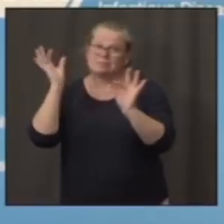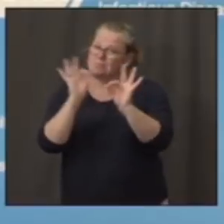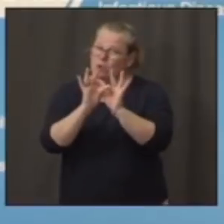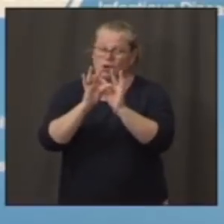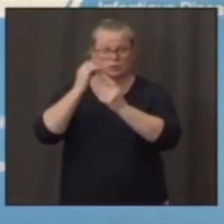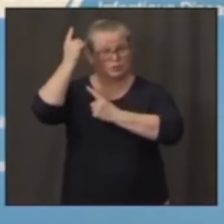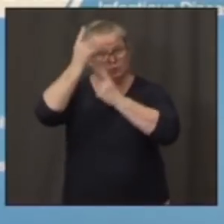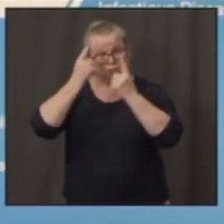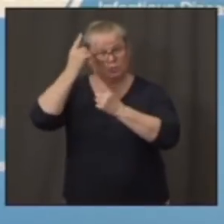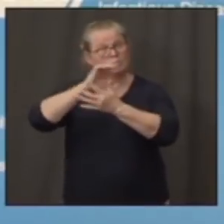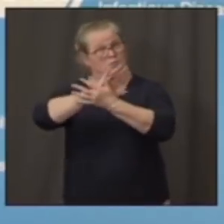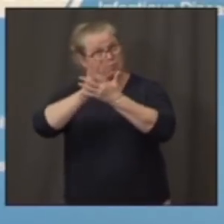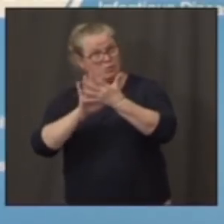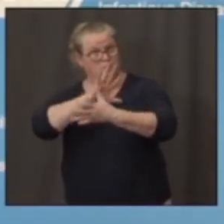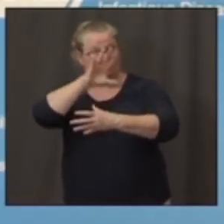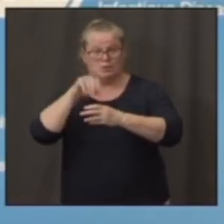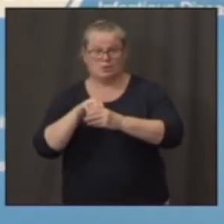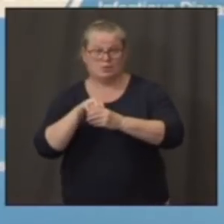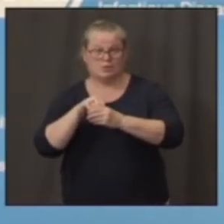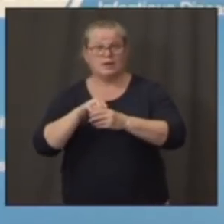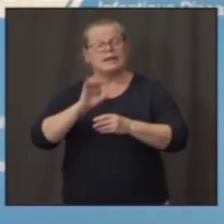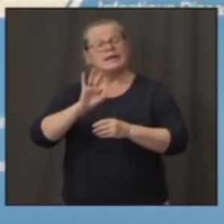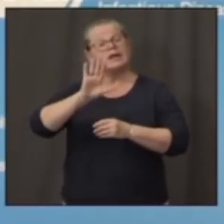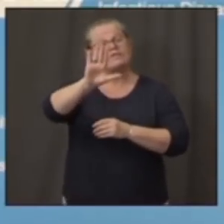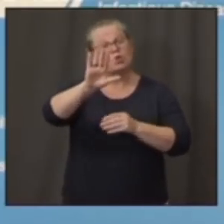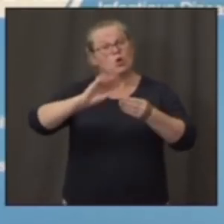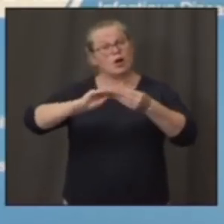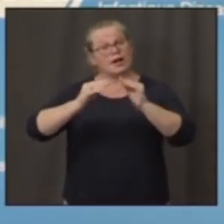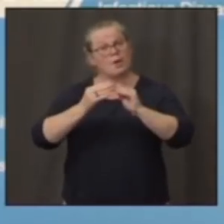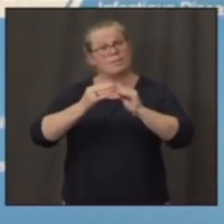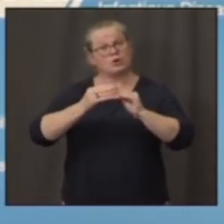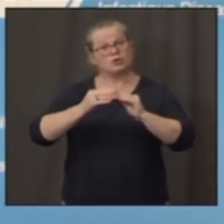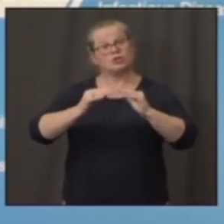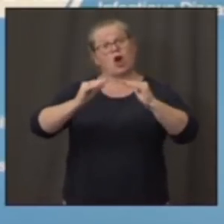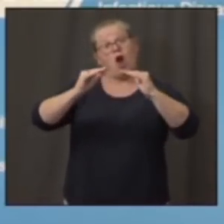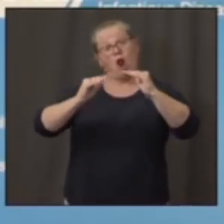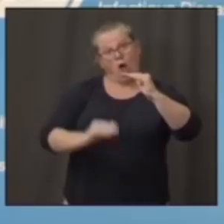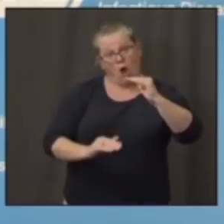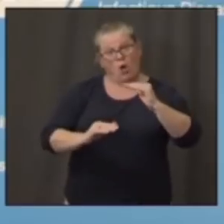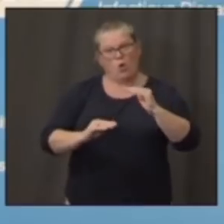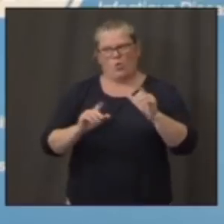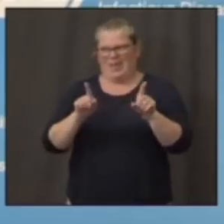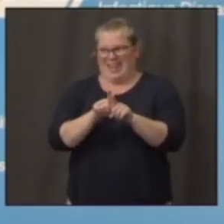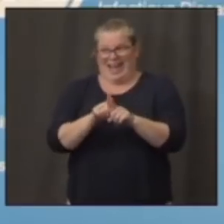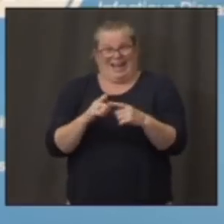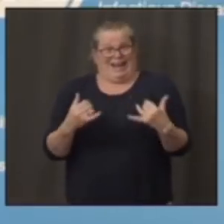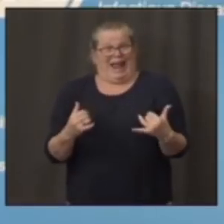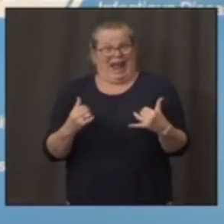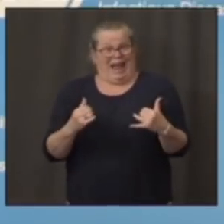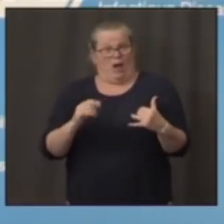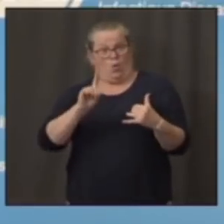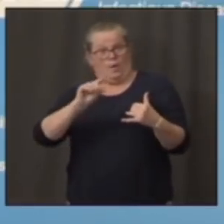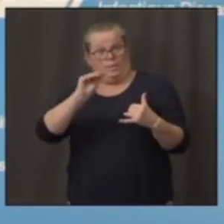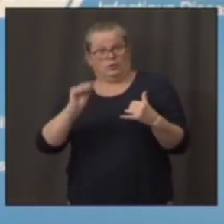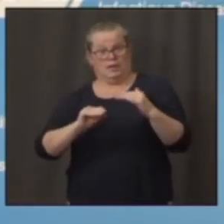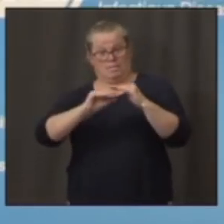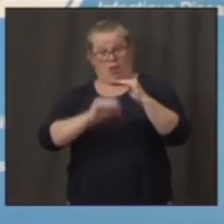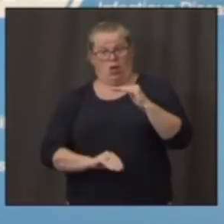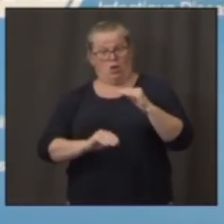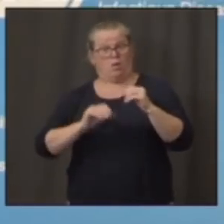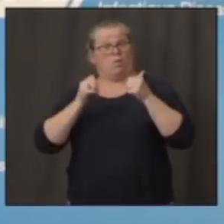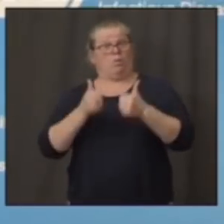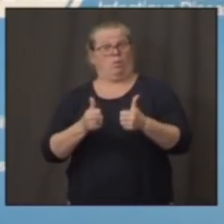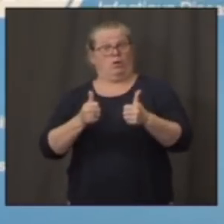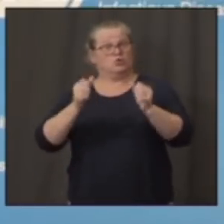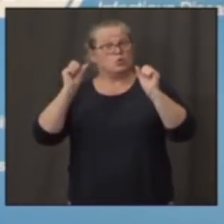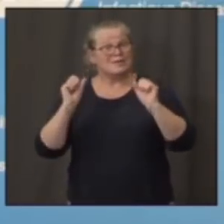where you can keep your numbers as low as they are, and again, you have an advantage there